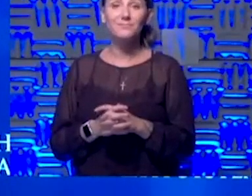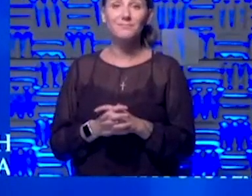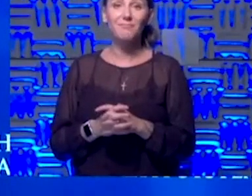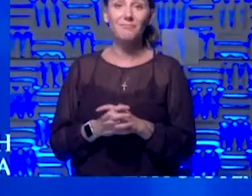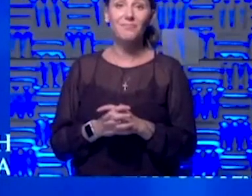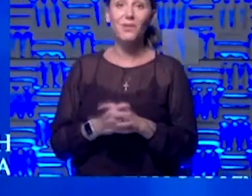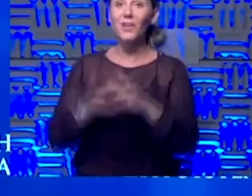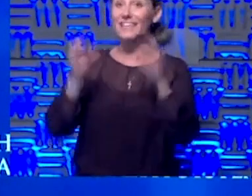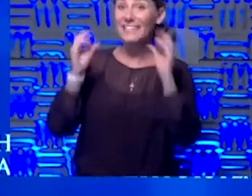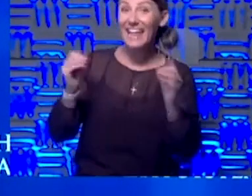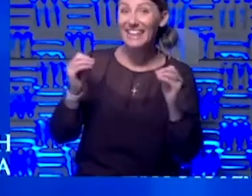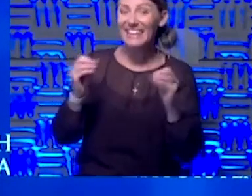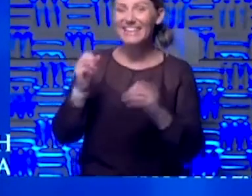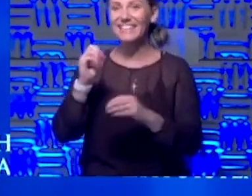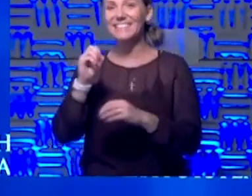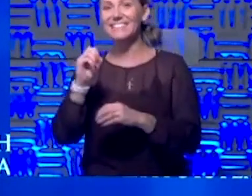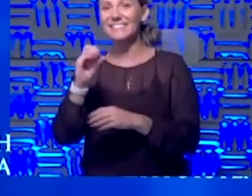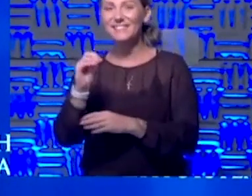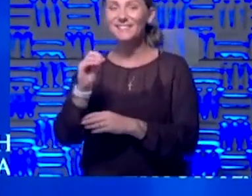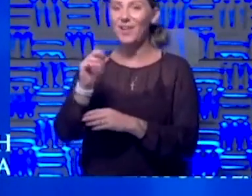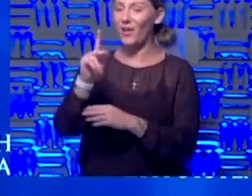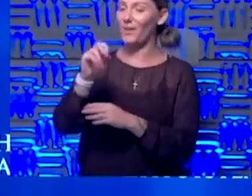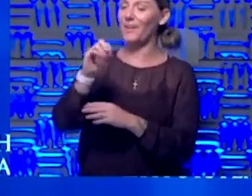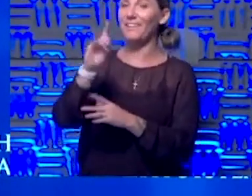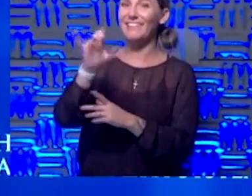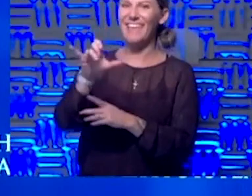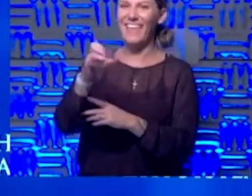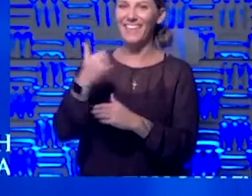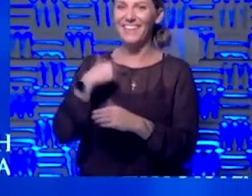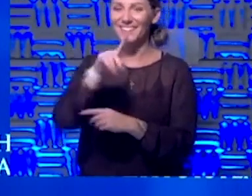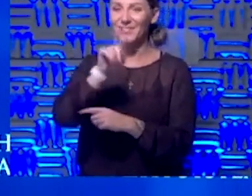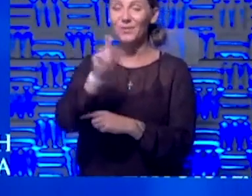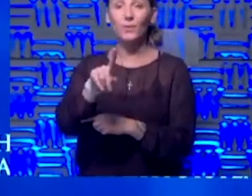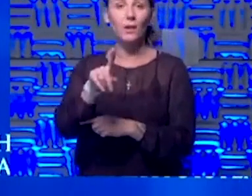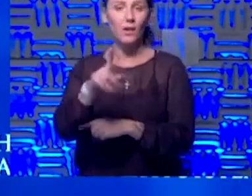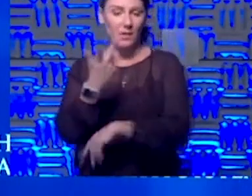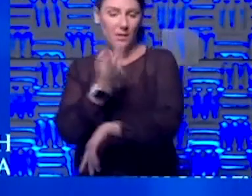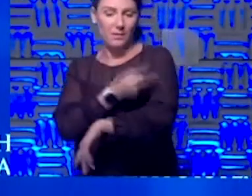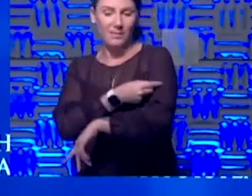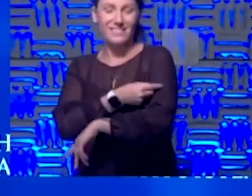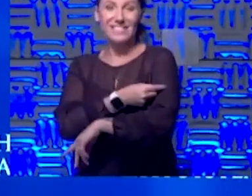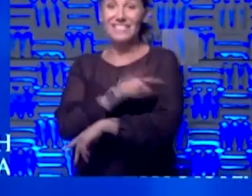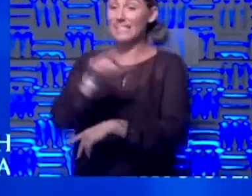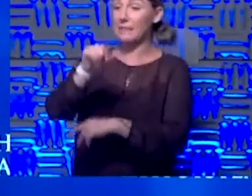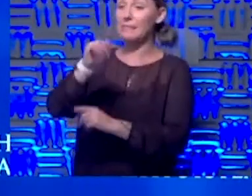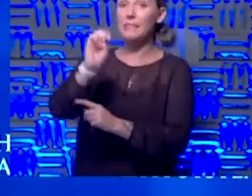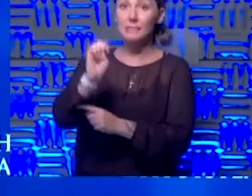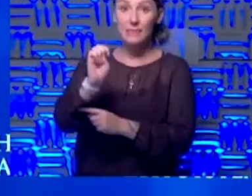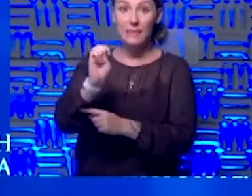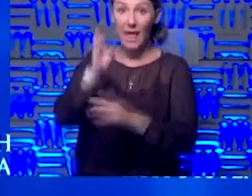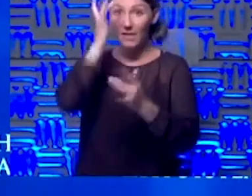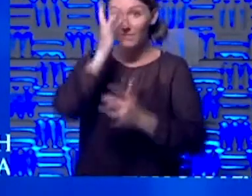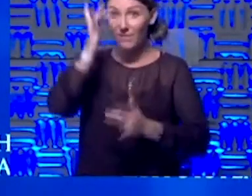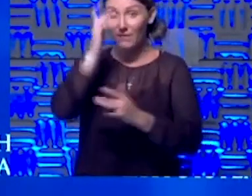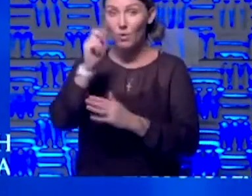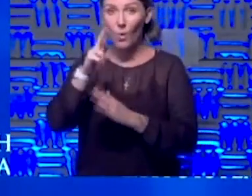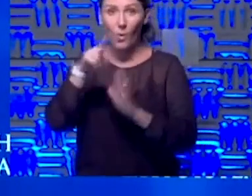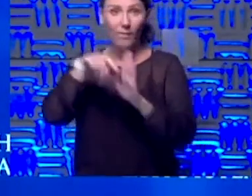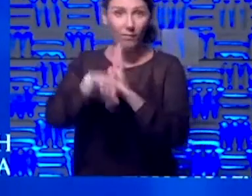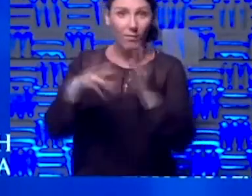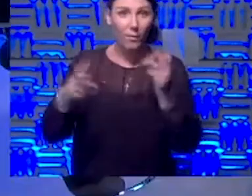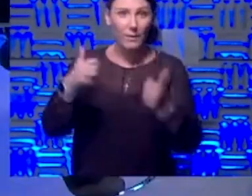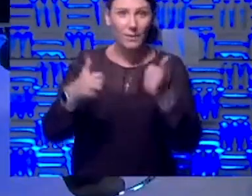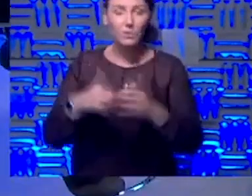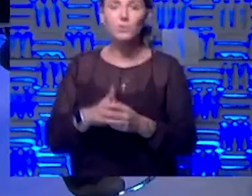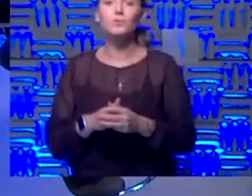Nothing. So Kathy has a question. Yeah. Is the vaccine a live virus vaccine? Live or killed? Great.